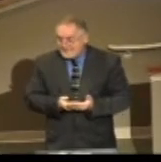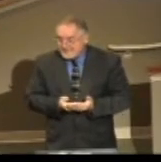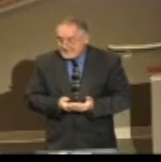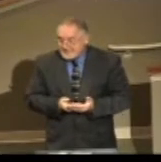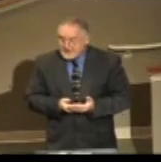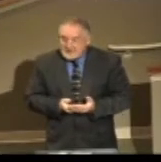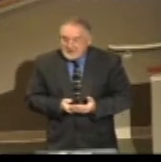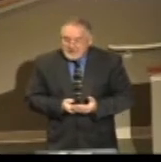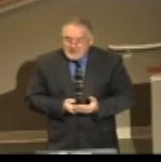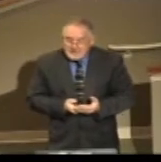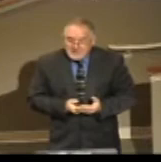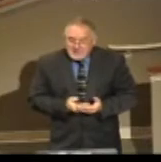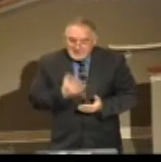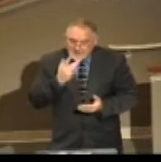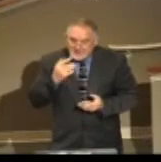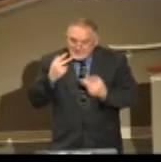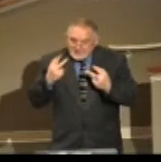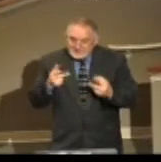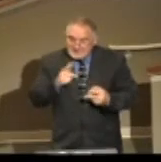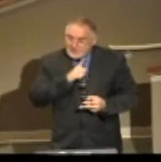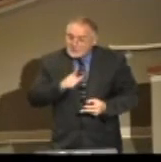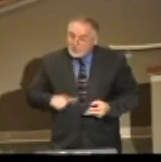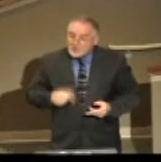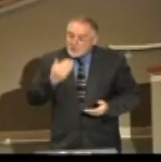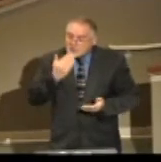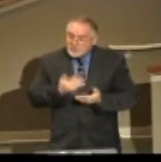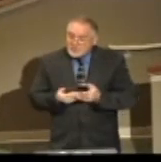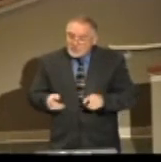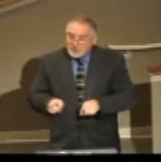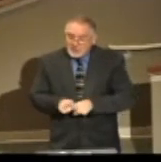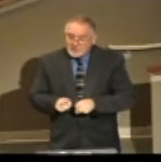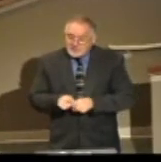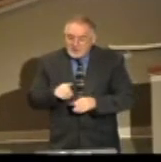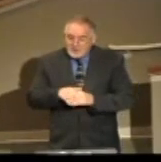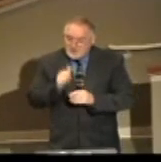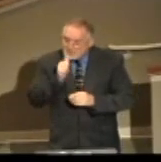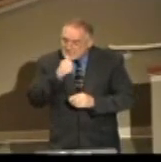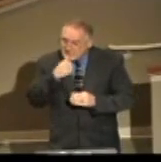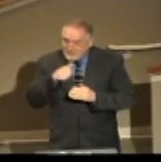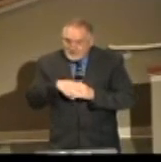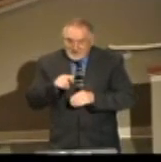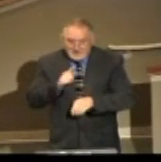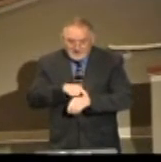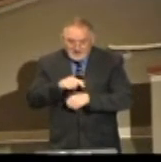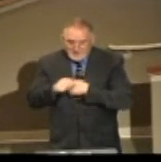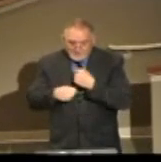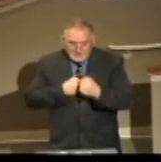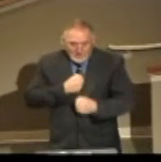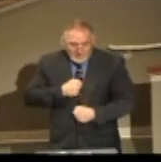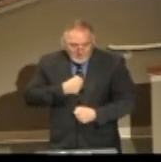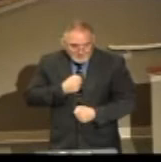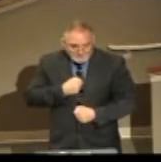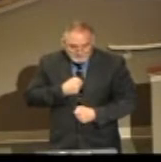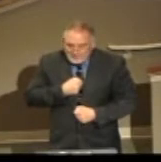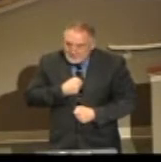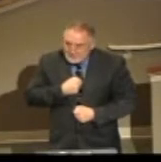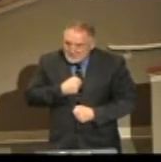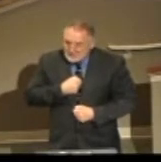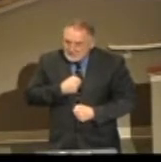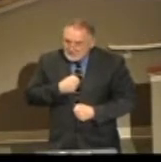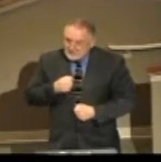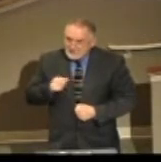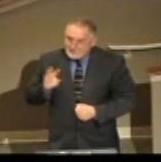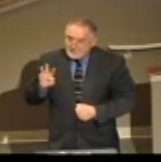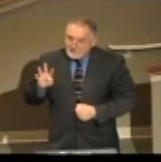can I get you this morning to taste and see that the Lord is good also in suffering in times of sorrow? Honestly, I believe in 47 years,